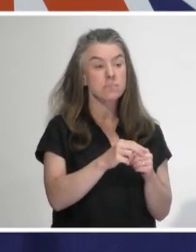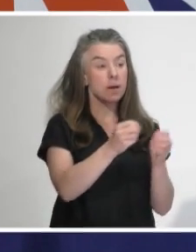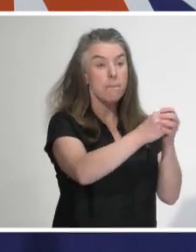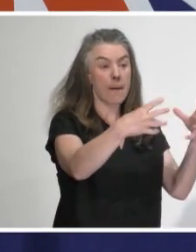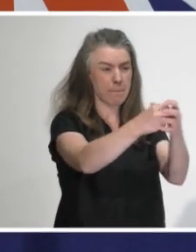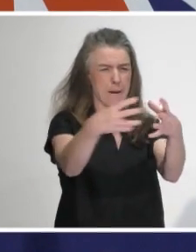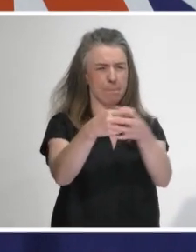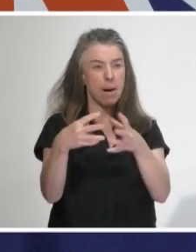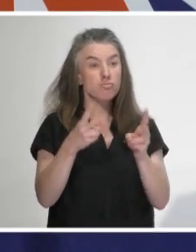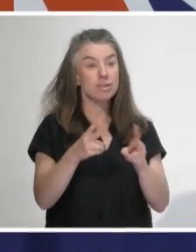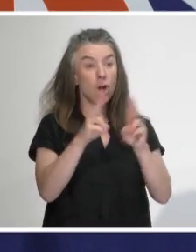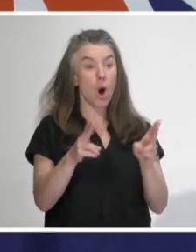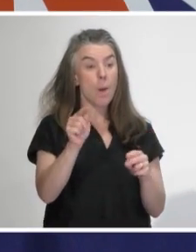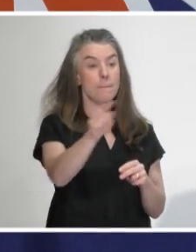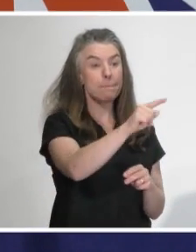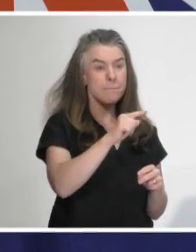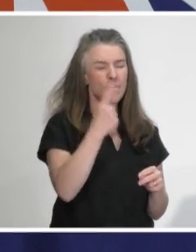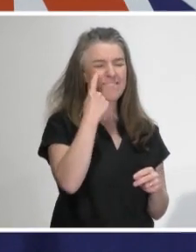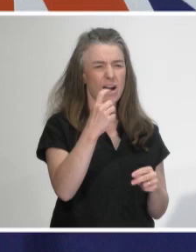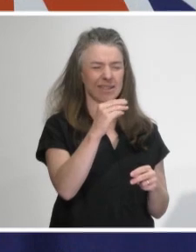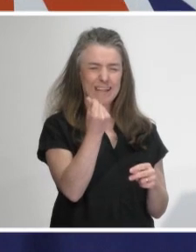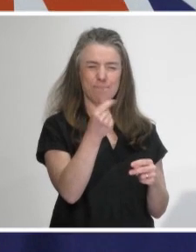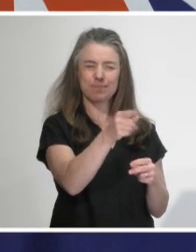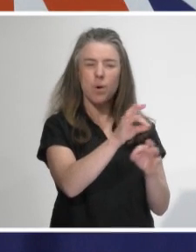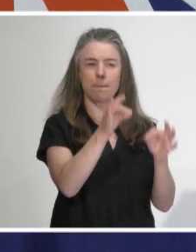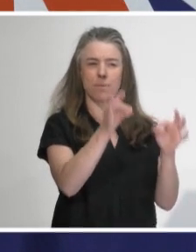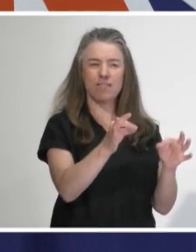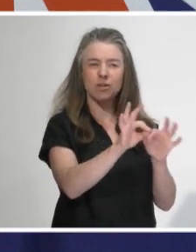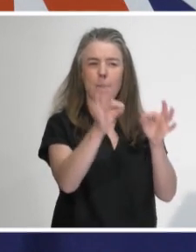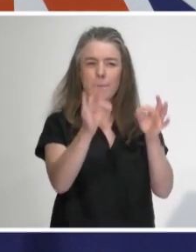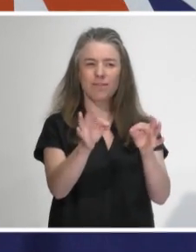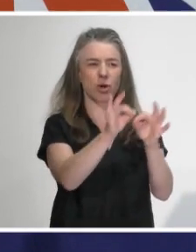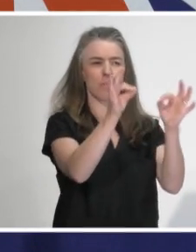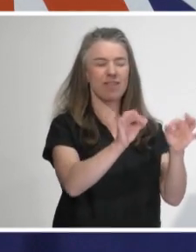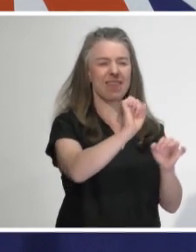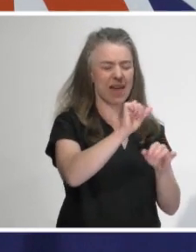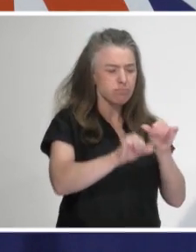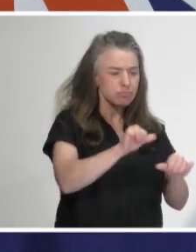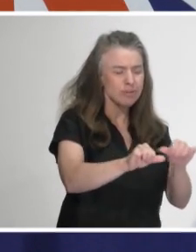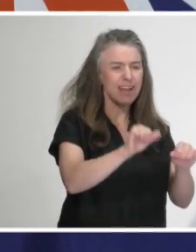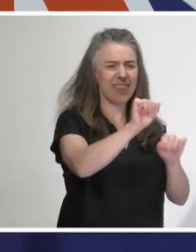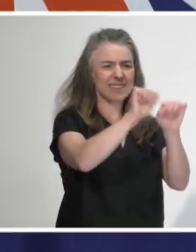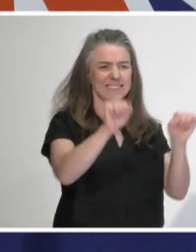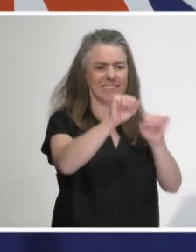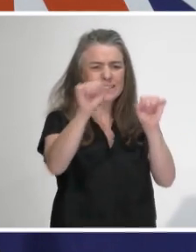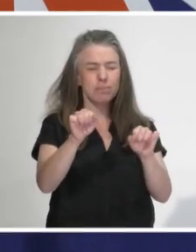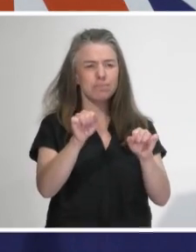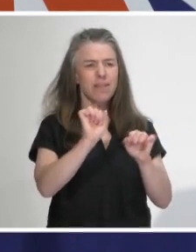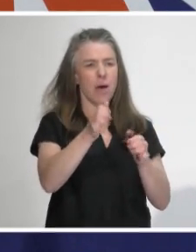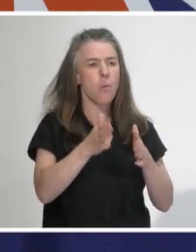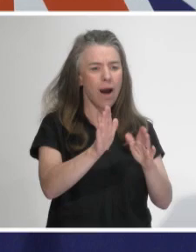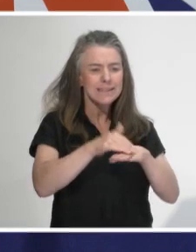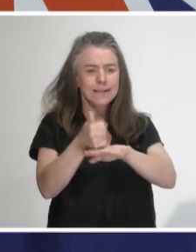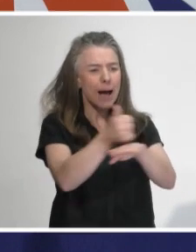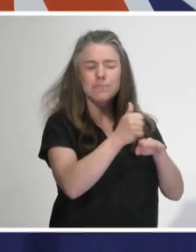clusters that have broken out that there were some deficiencies in the actual procedures and how those were being implemented. And we